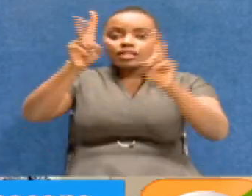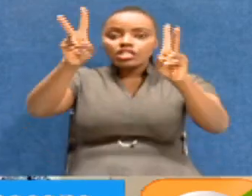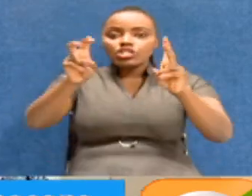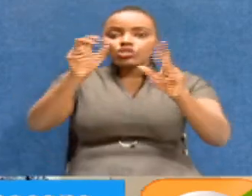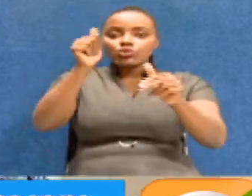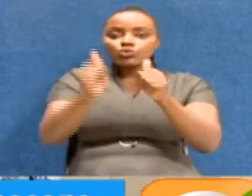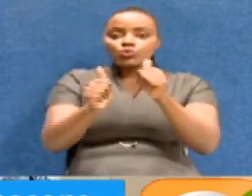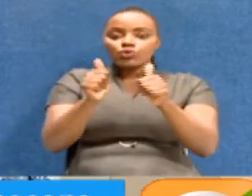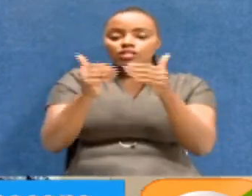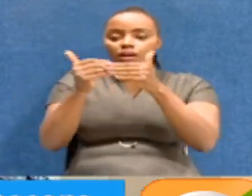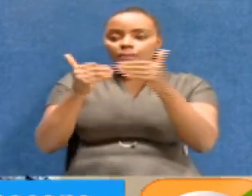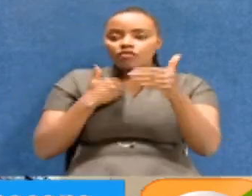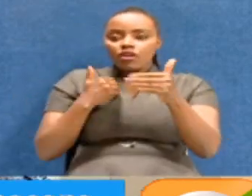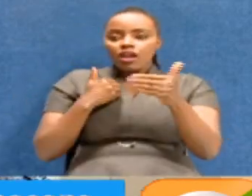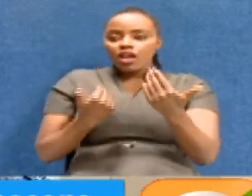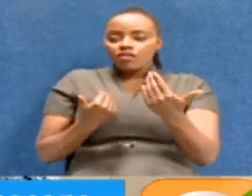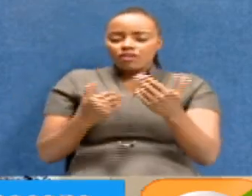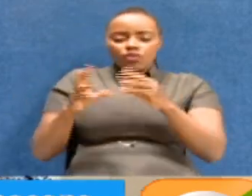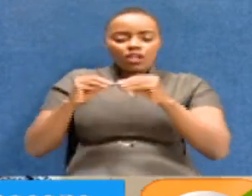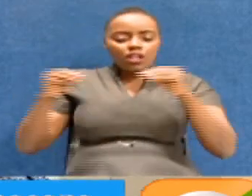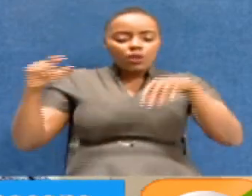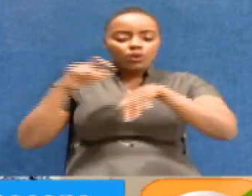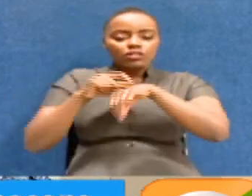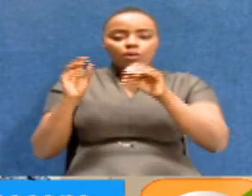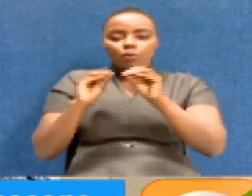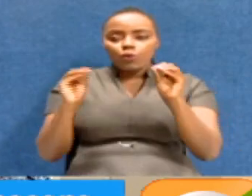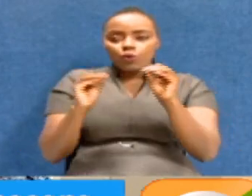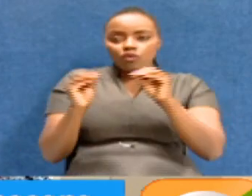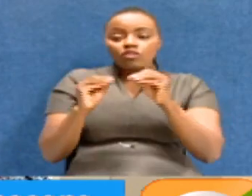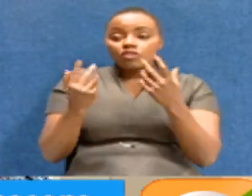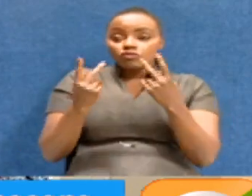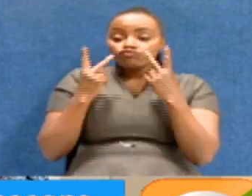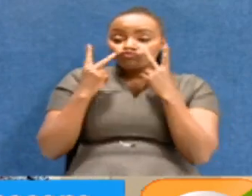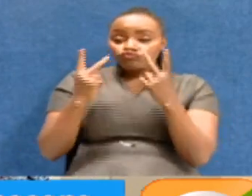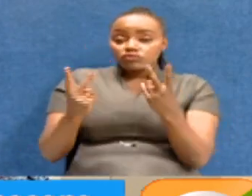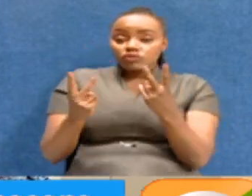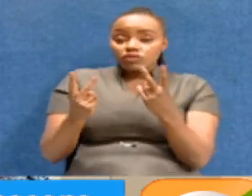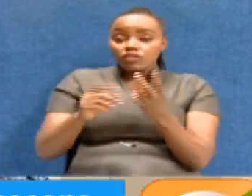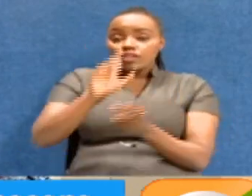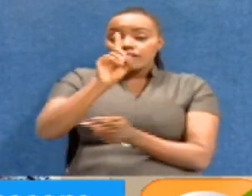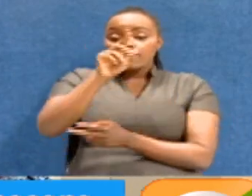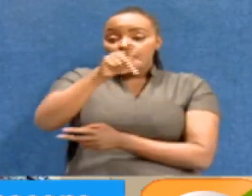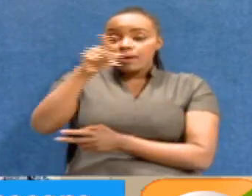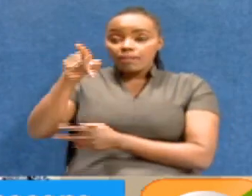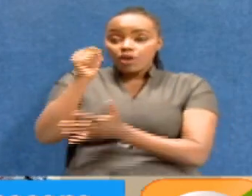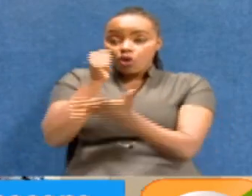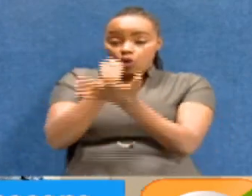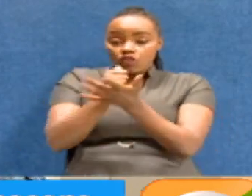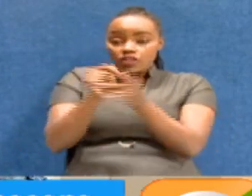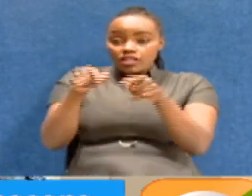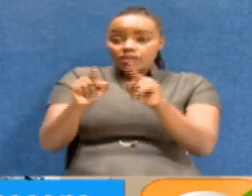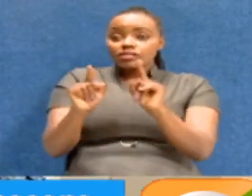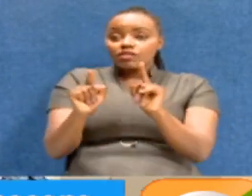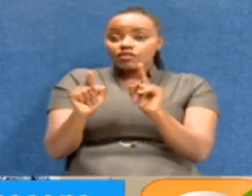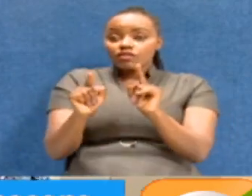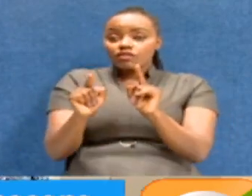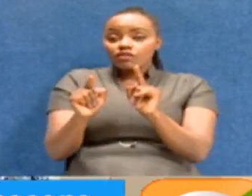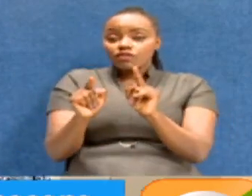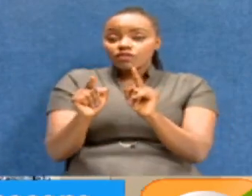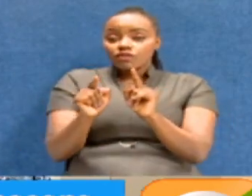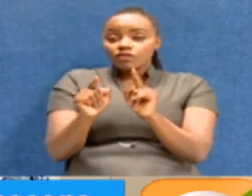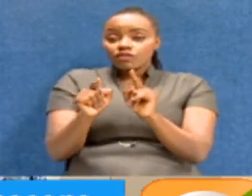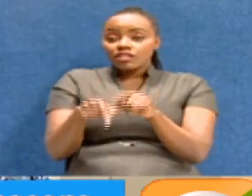which had not proceeded for a long time. And we realized the office of the DPP was the one which was actually